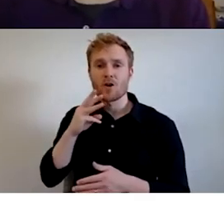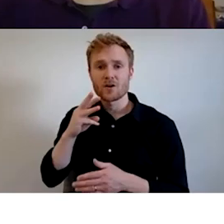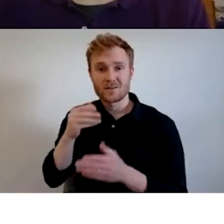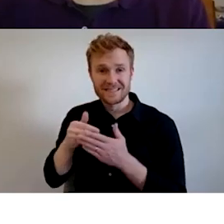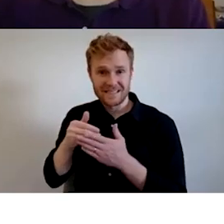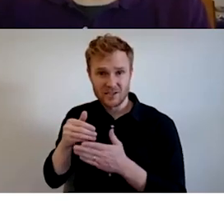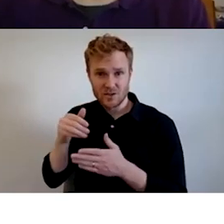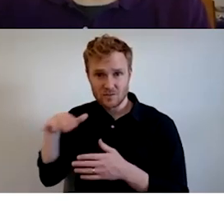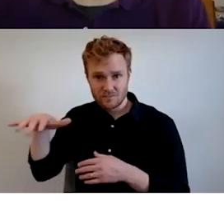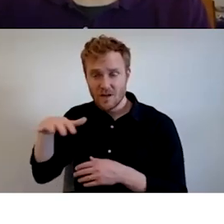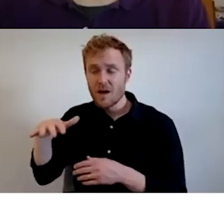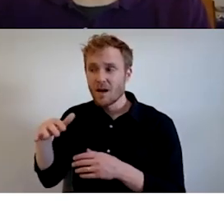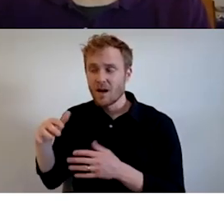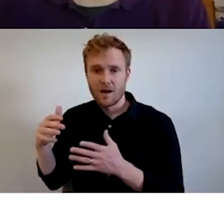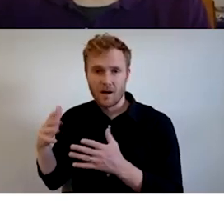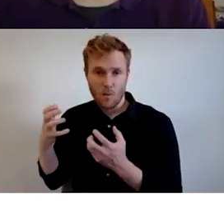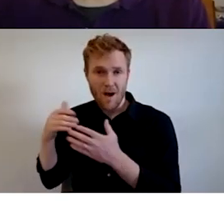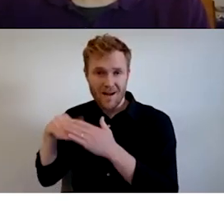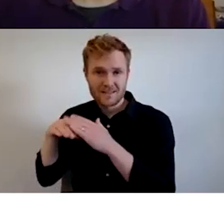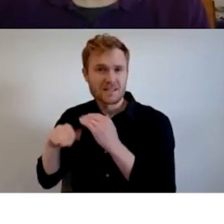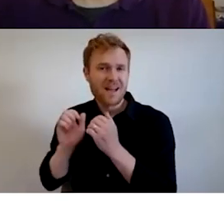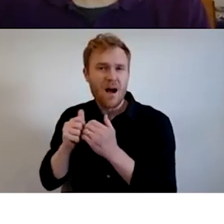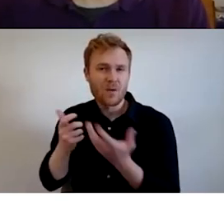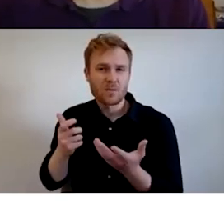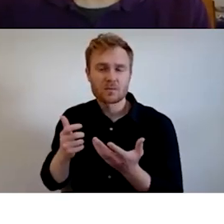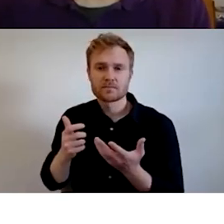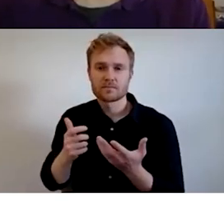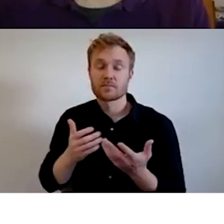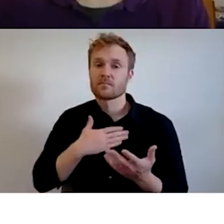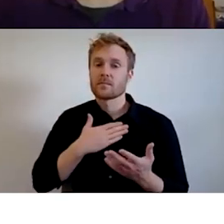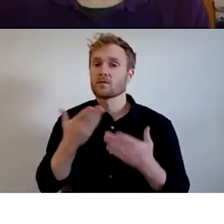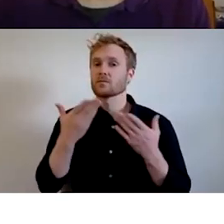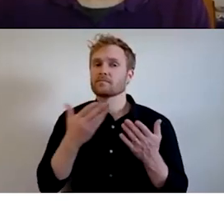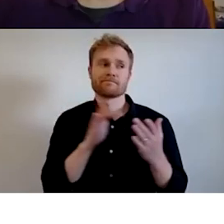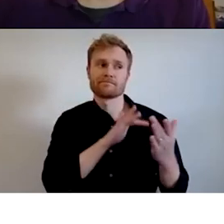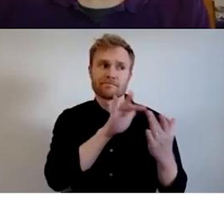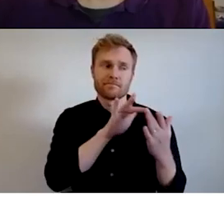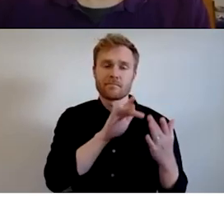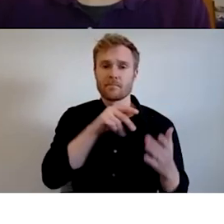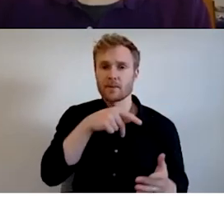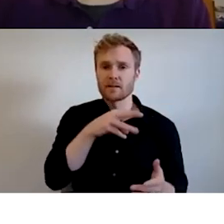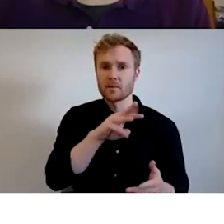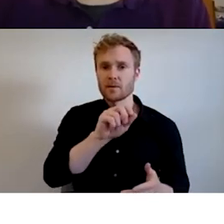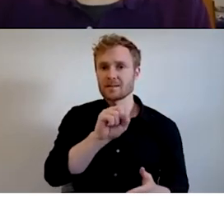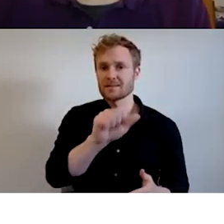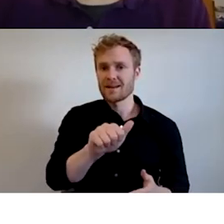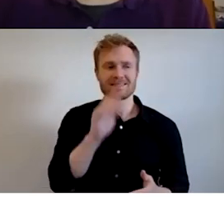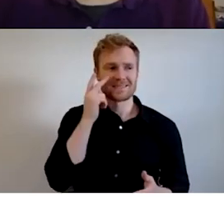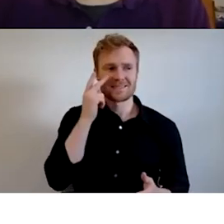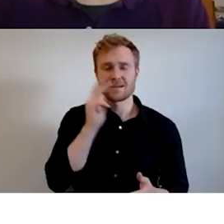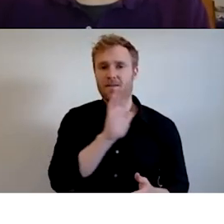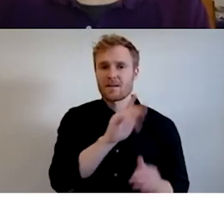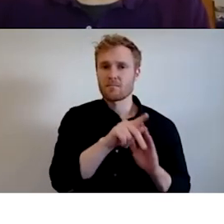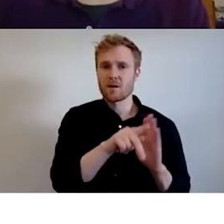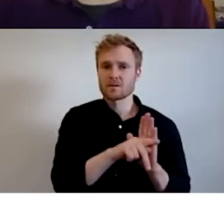Um, my first recommendation would be to reach out to PWSA to see kind of what their policy is on, on accessing those things.